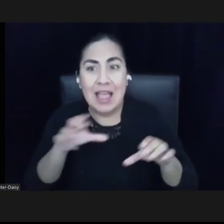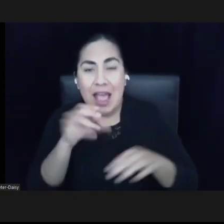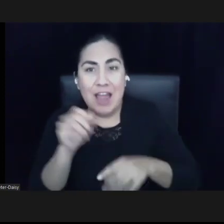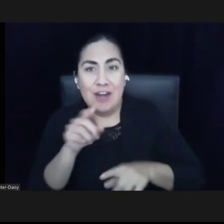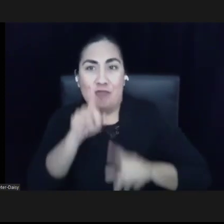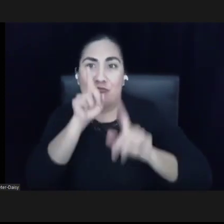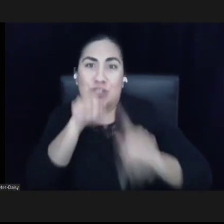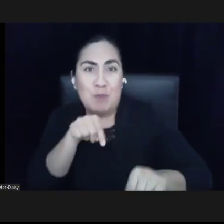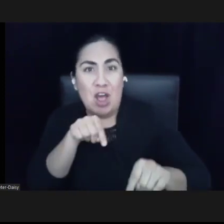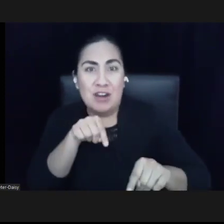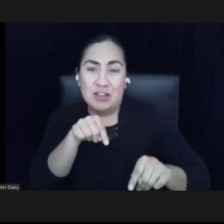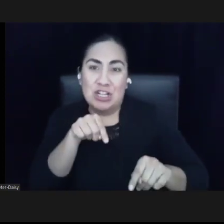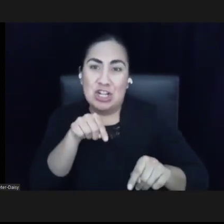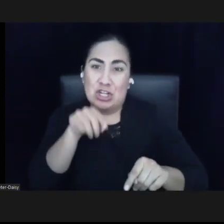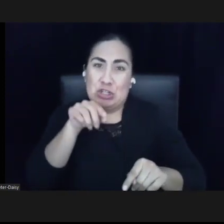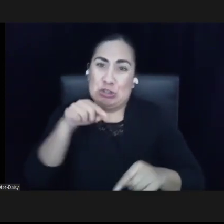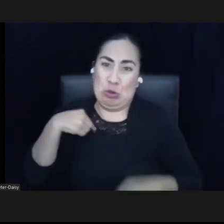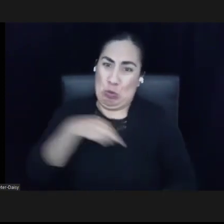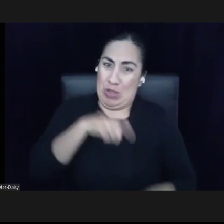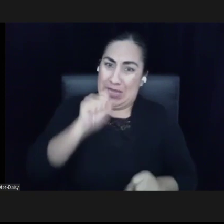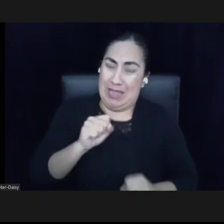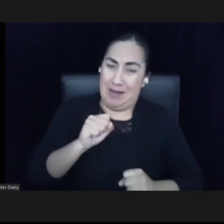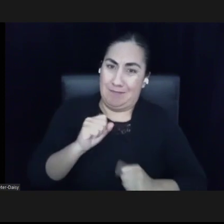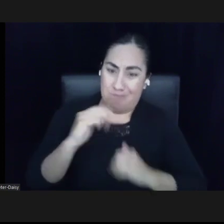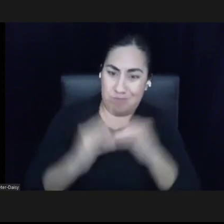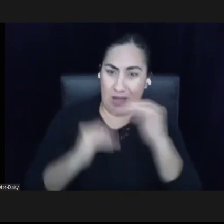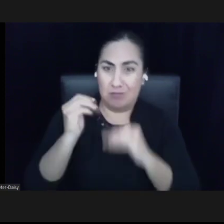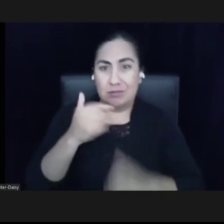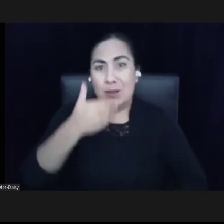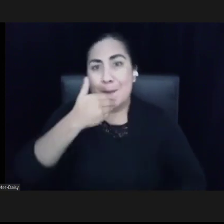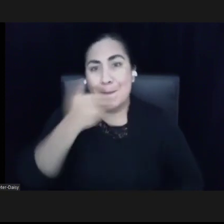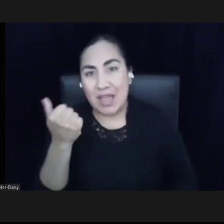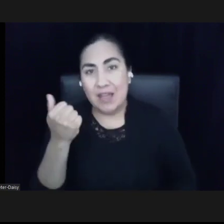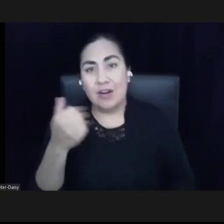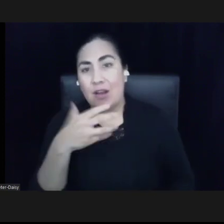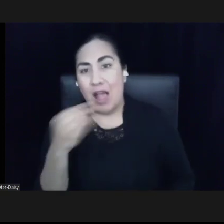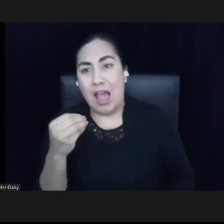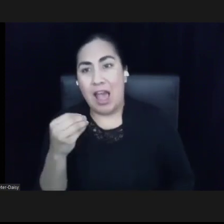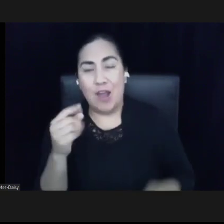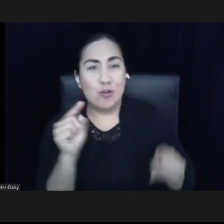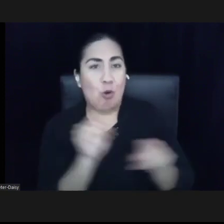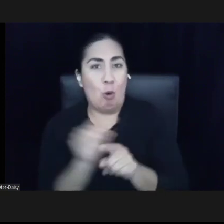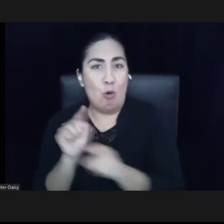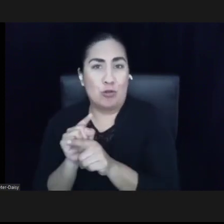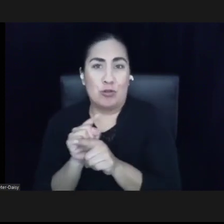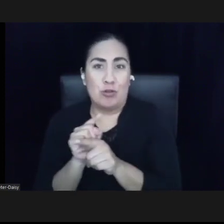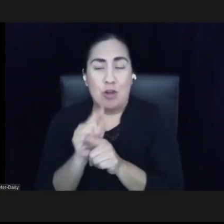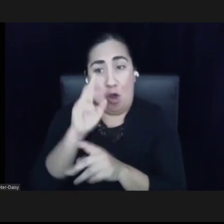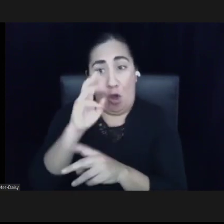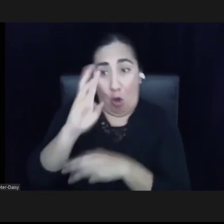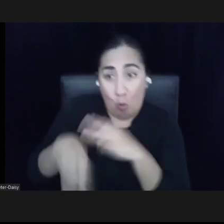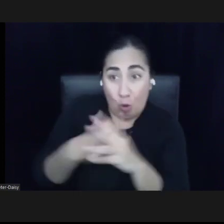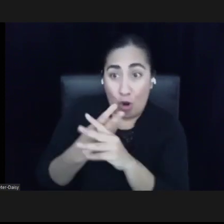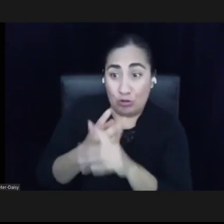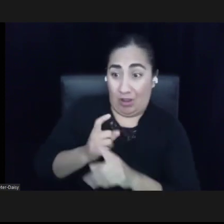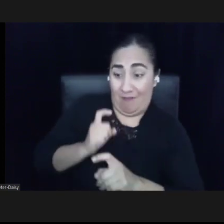build better and toward what a world and philanthropic sector that we would imagine.